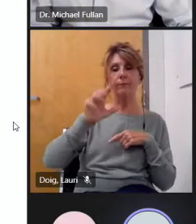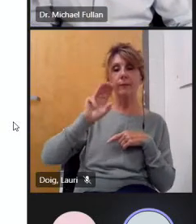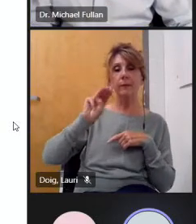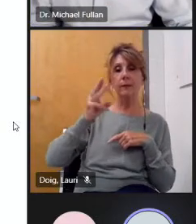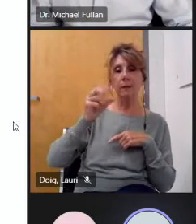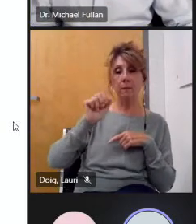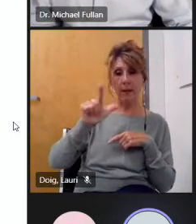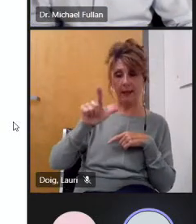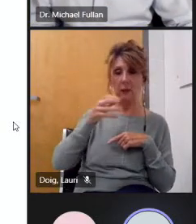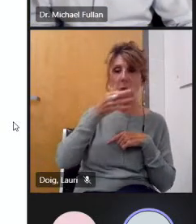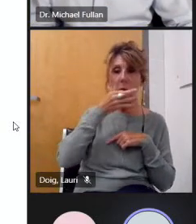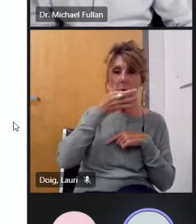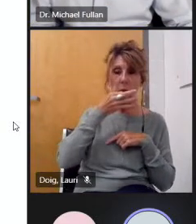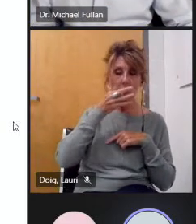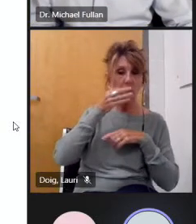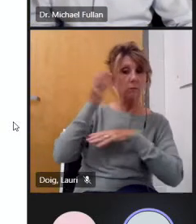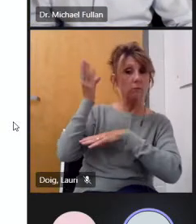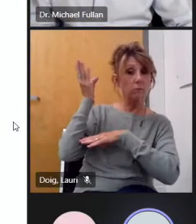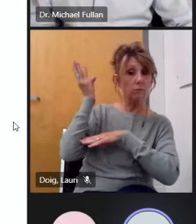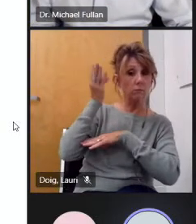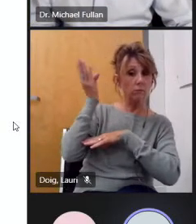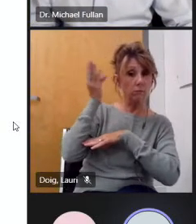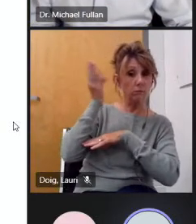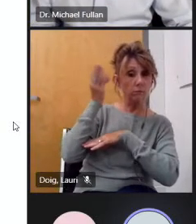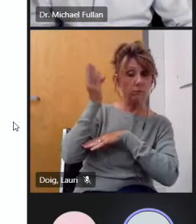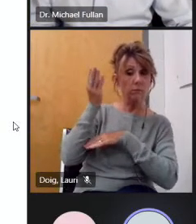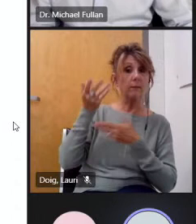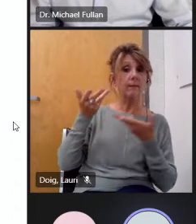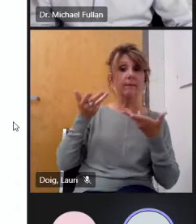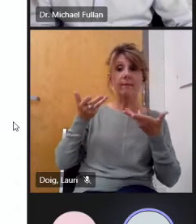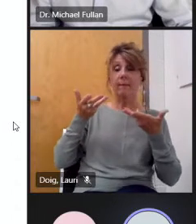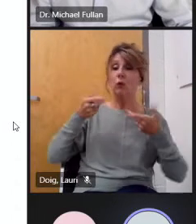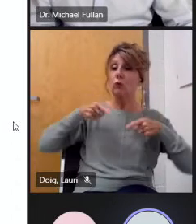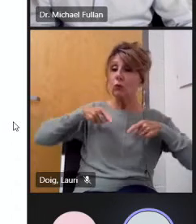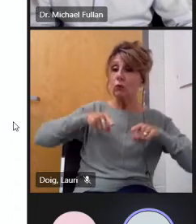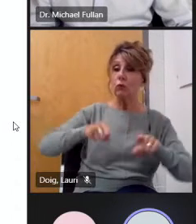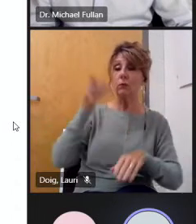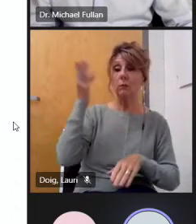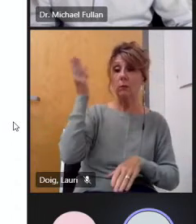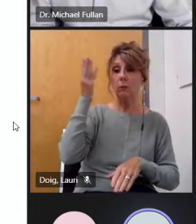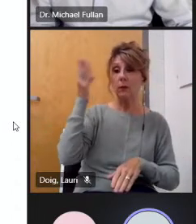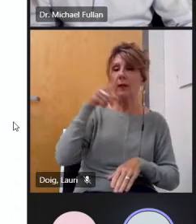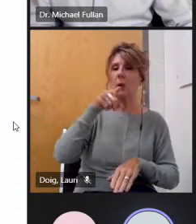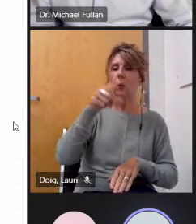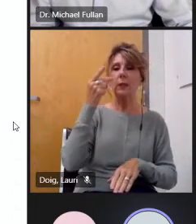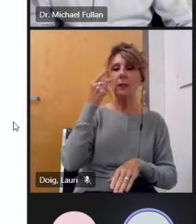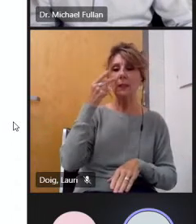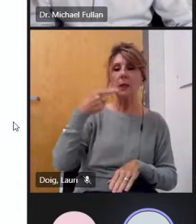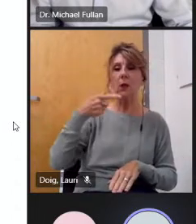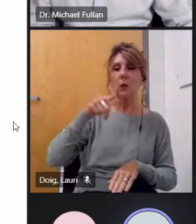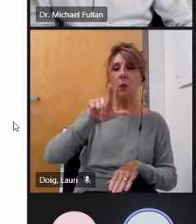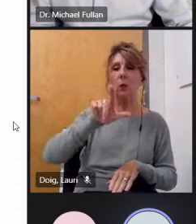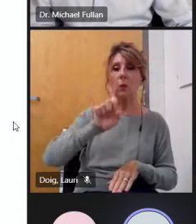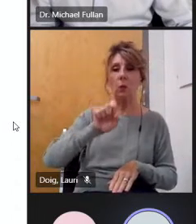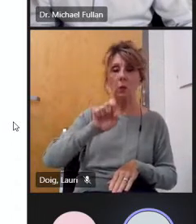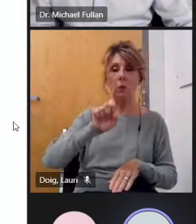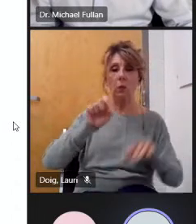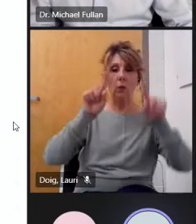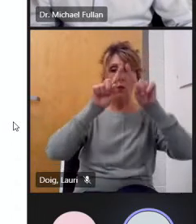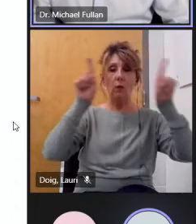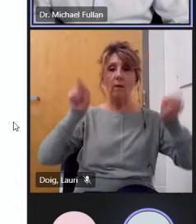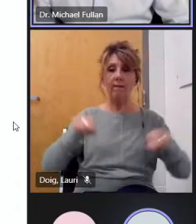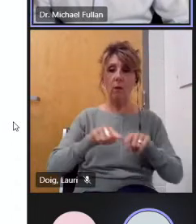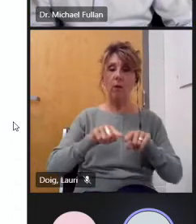asked you to go to the google form that was sent in your email for this presentation and post your questions within